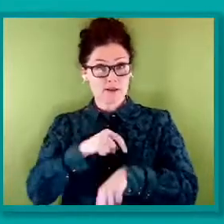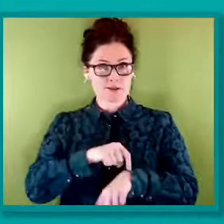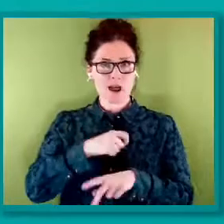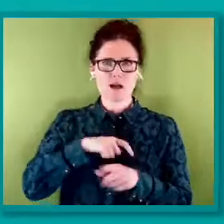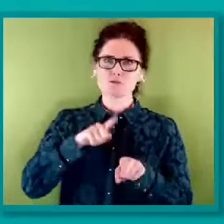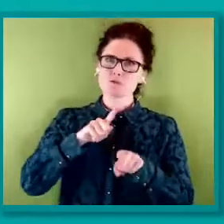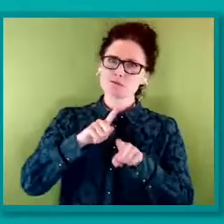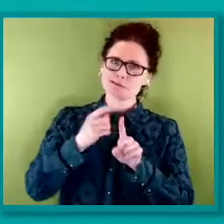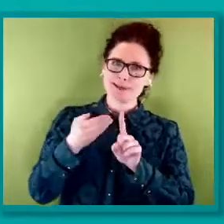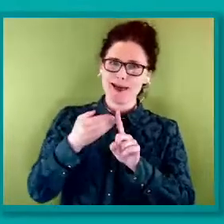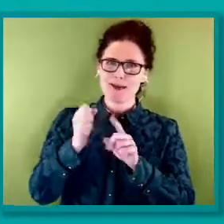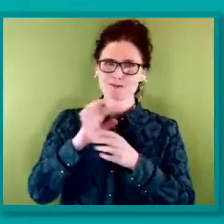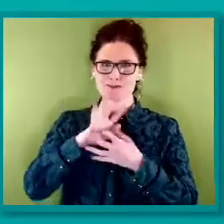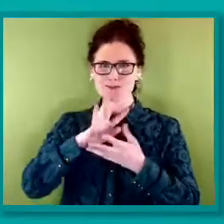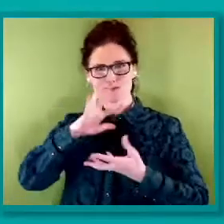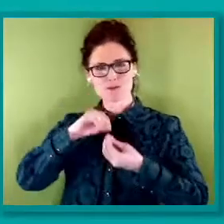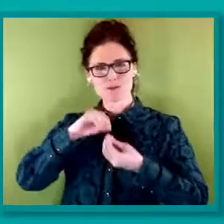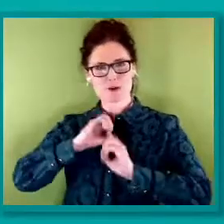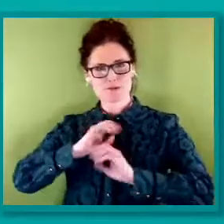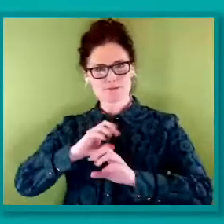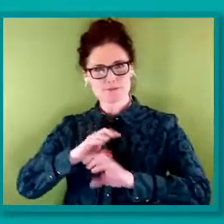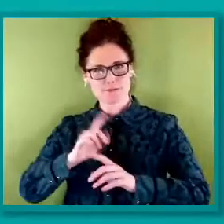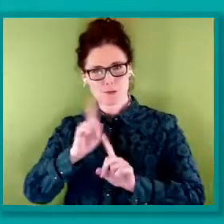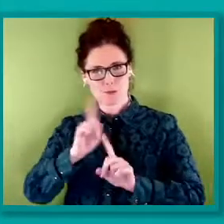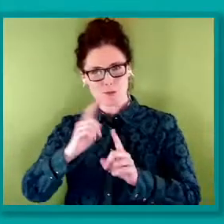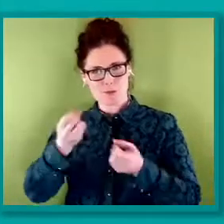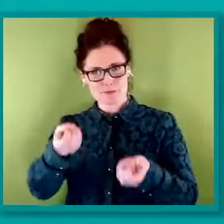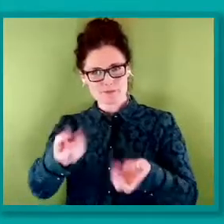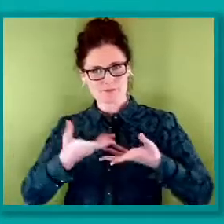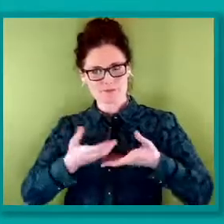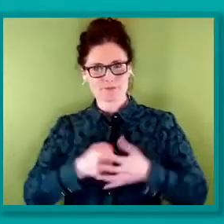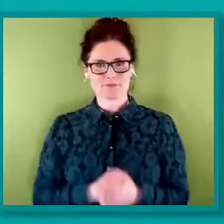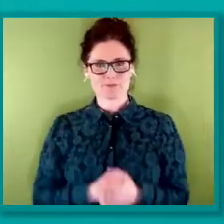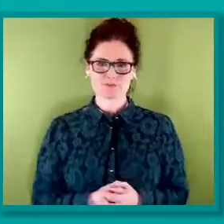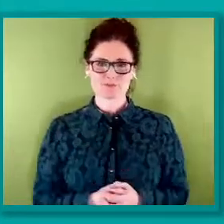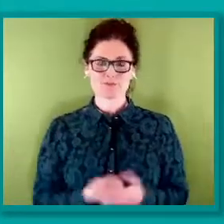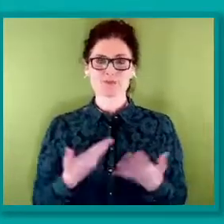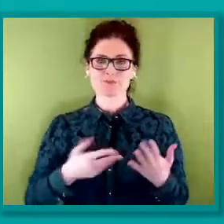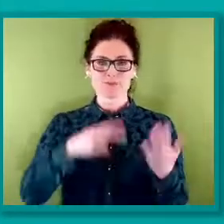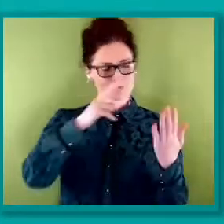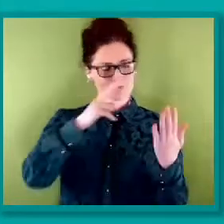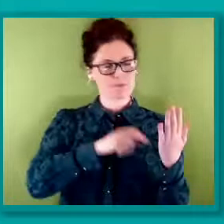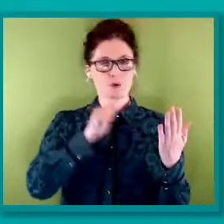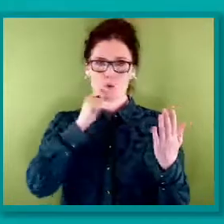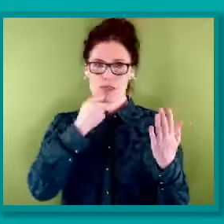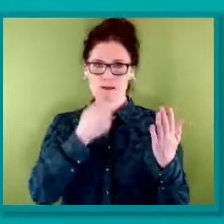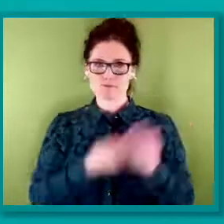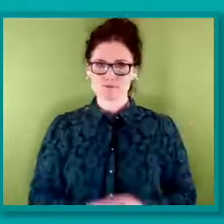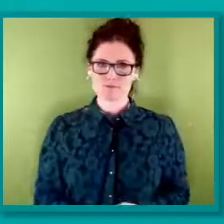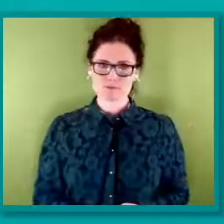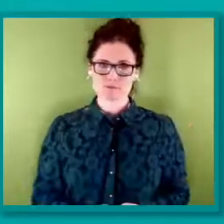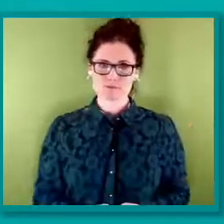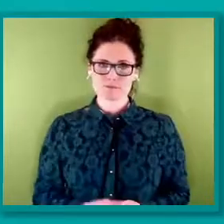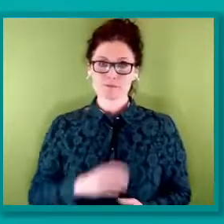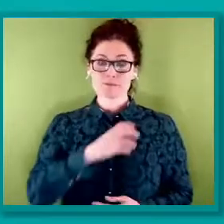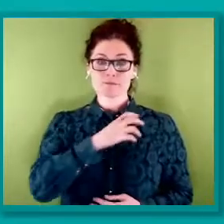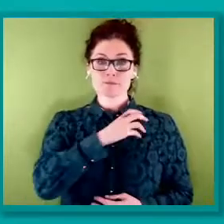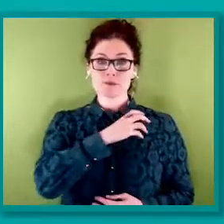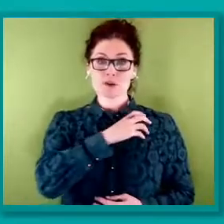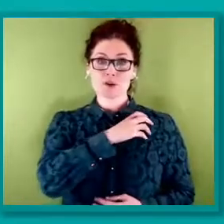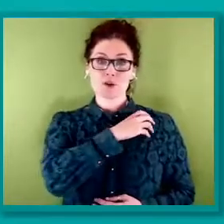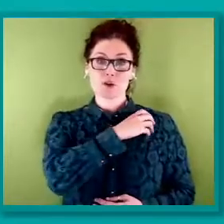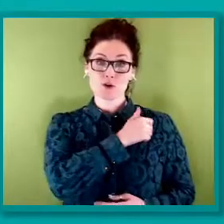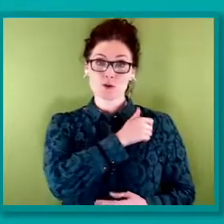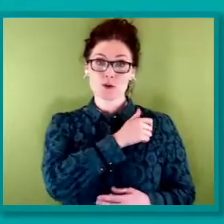for the committee's statement on supporting non-binary members at work. The trade union movement is